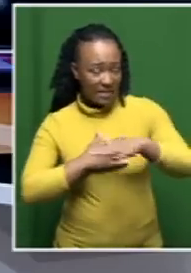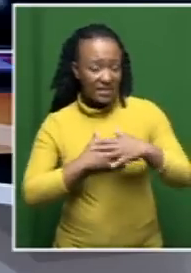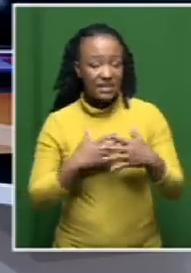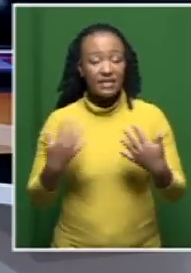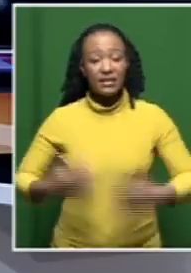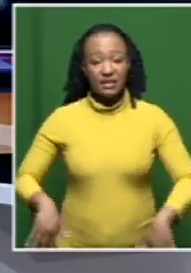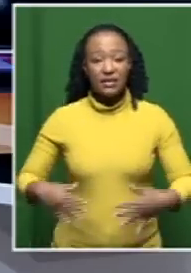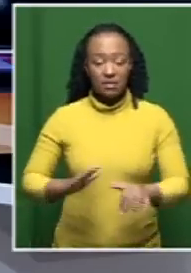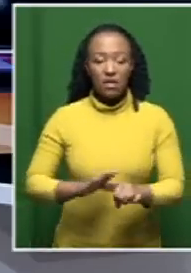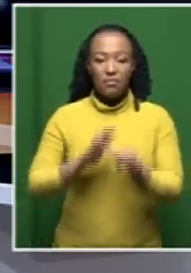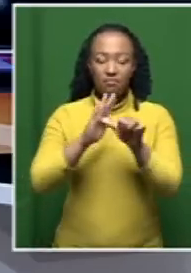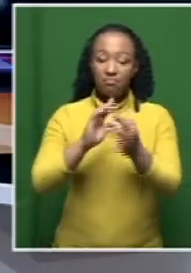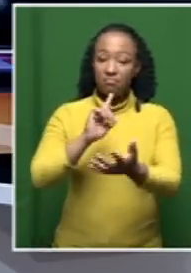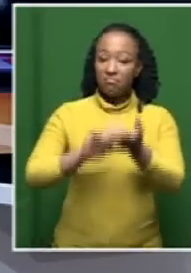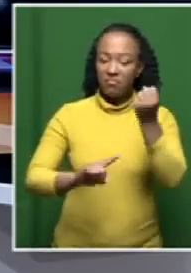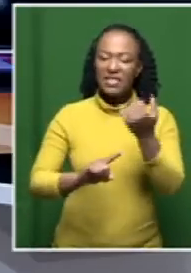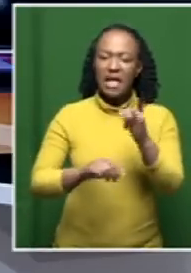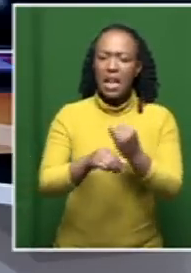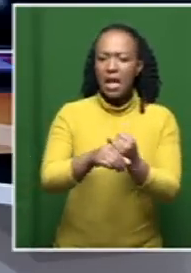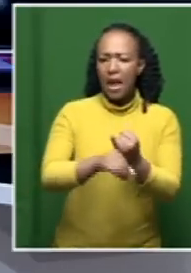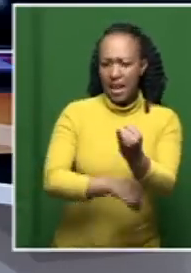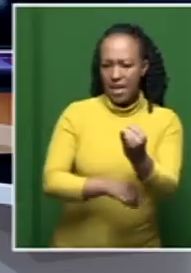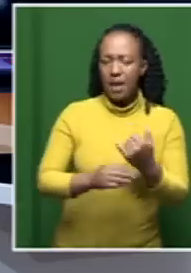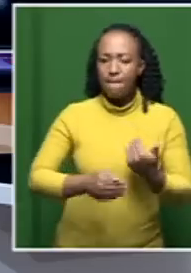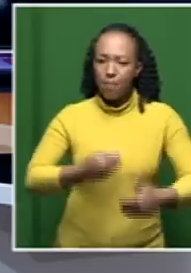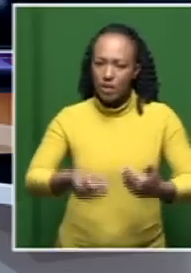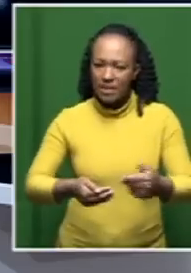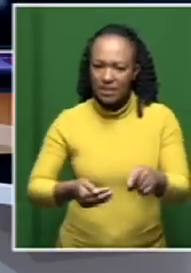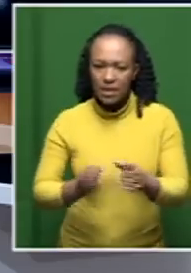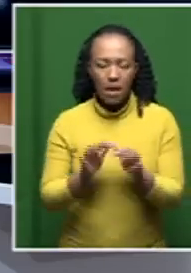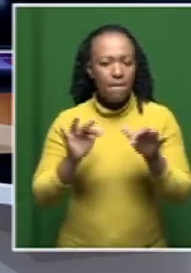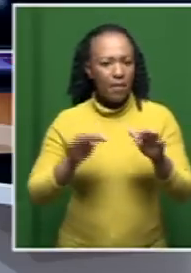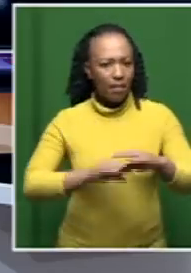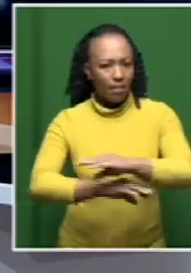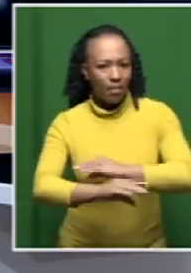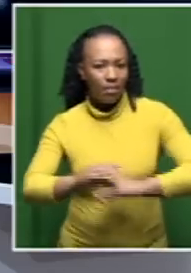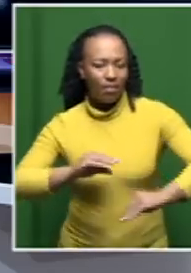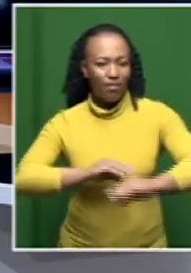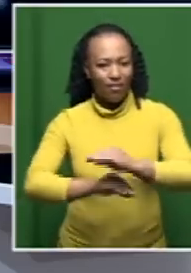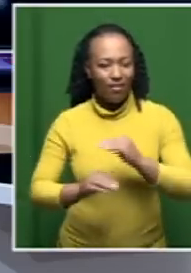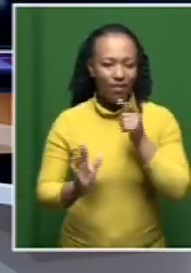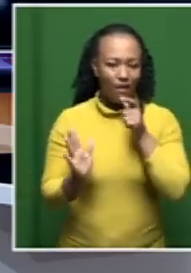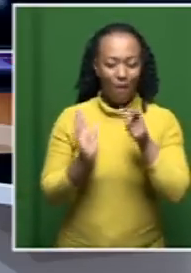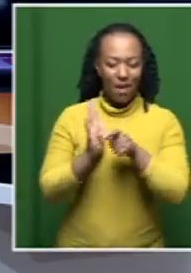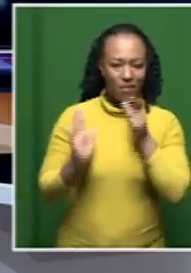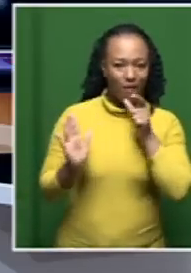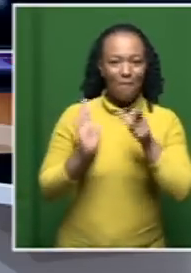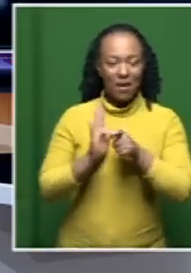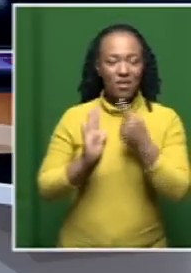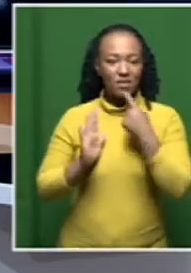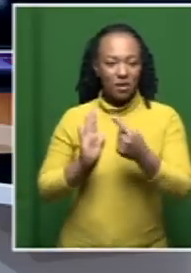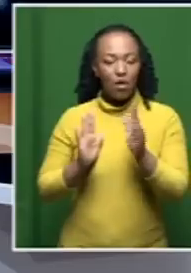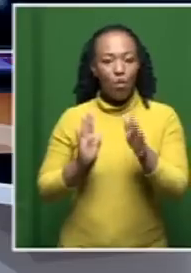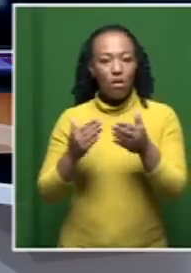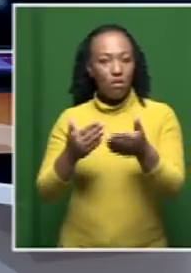important milestone. Still in the early stages of the process. And people are just talking to it that they're going to be